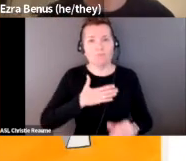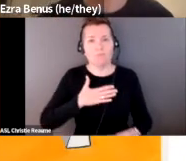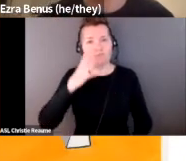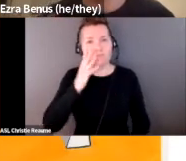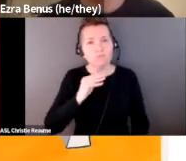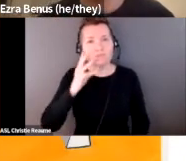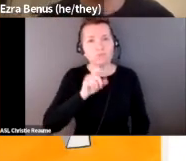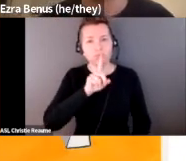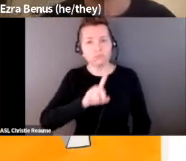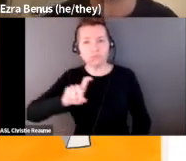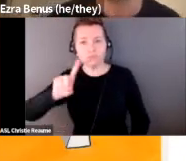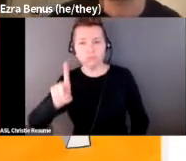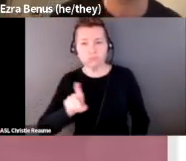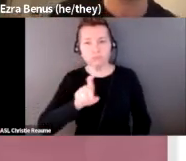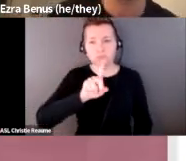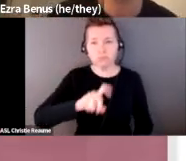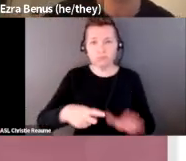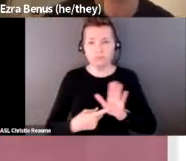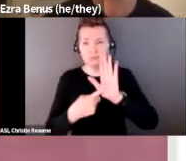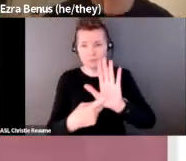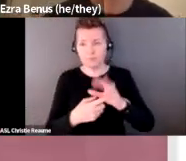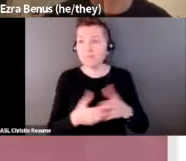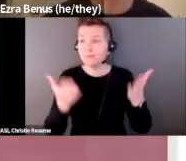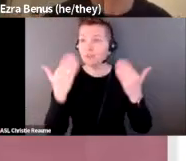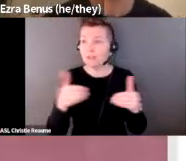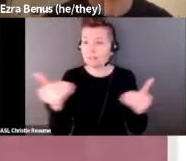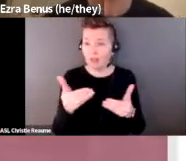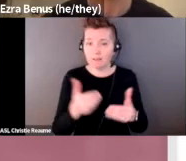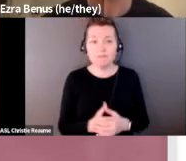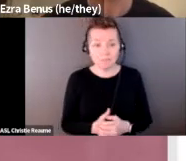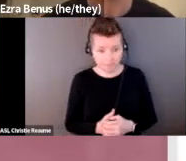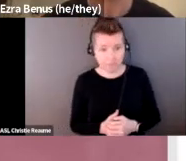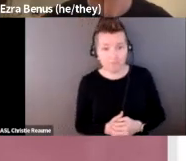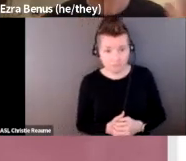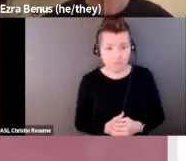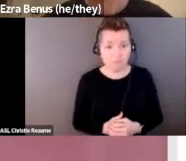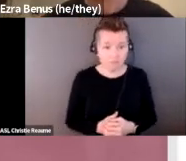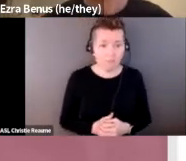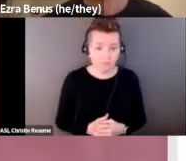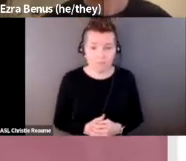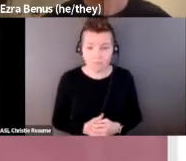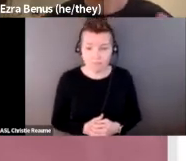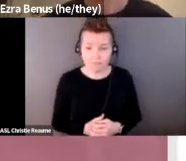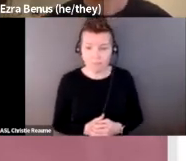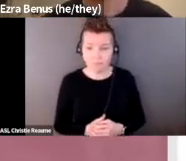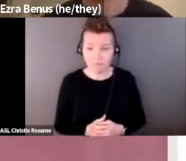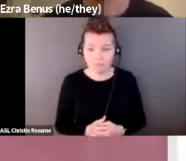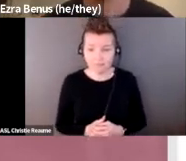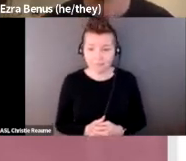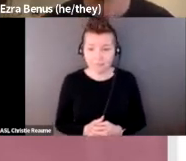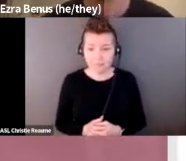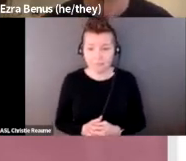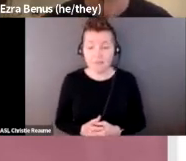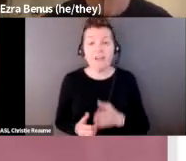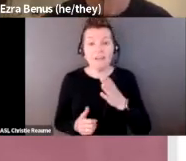viewing of them. We go to the next slide, please. And this work, just to share that work, the orange